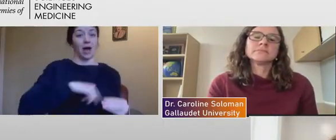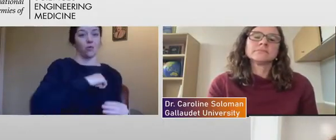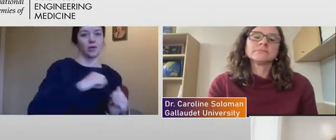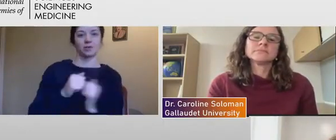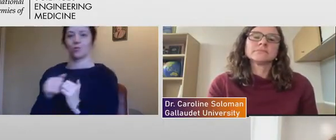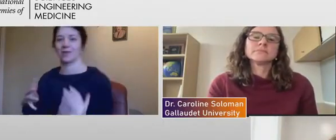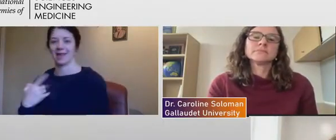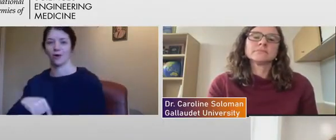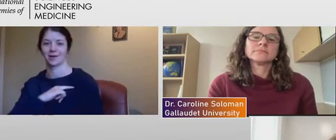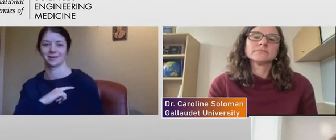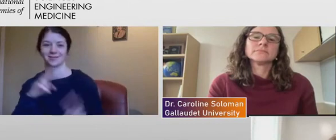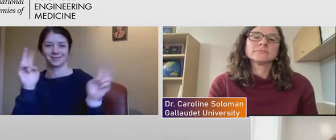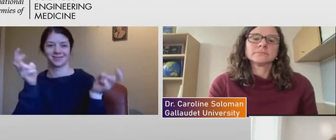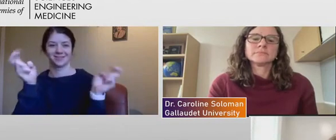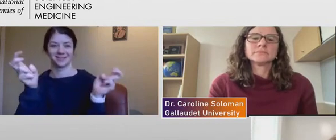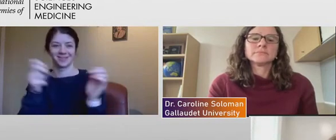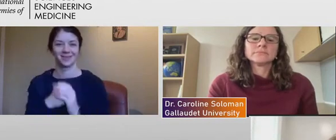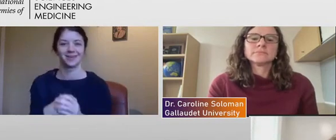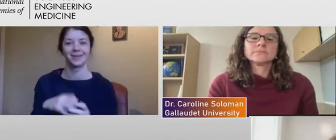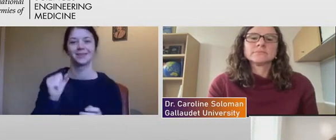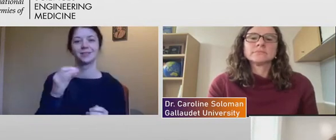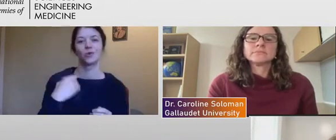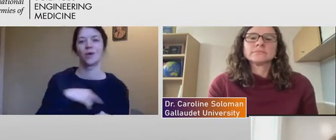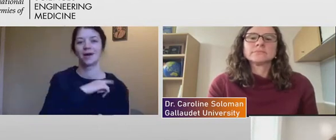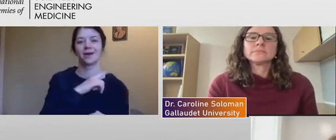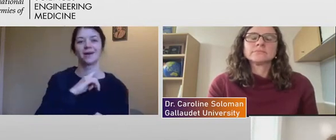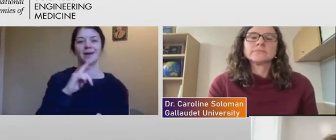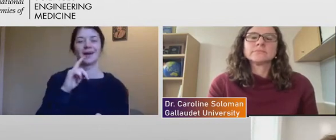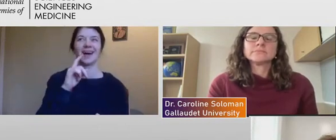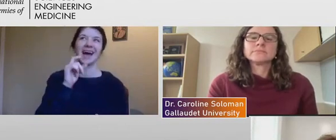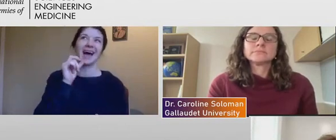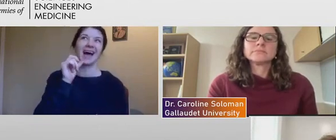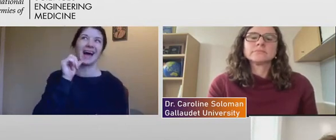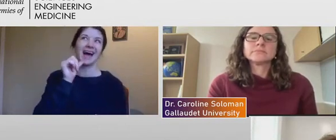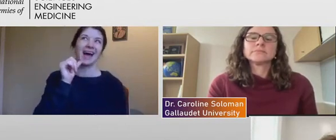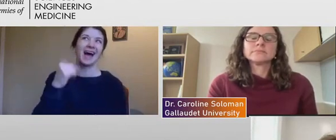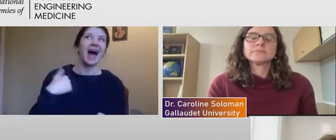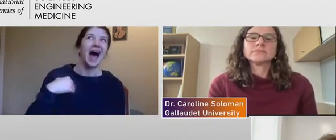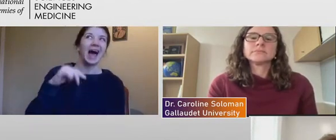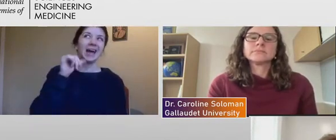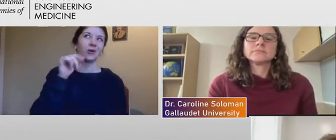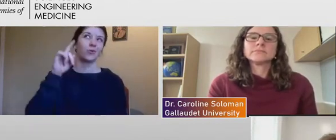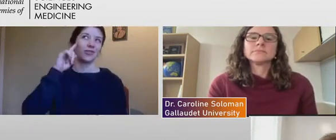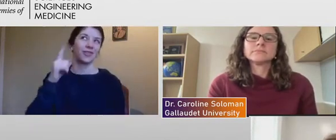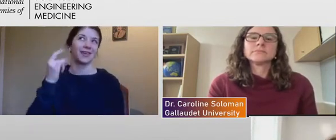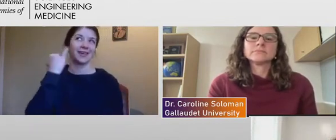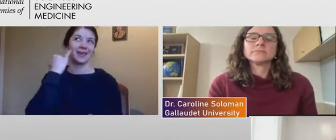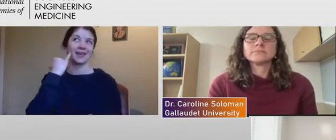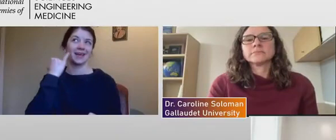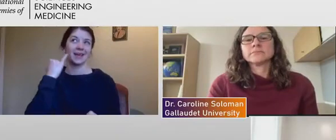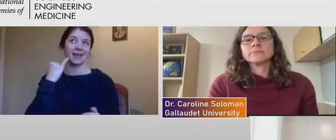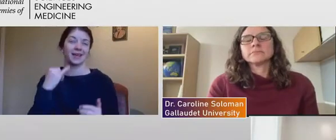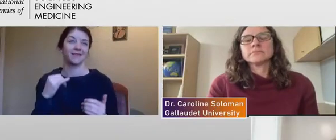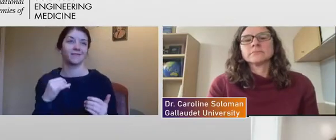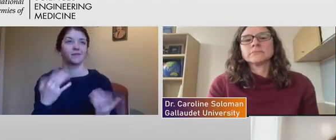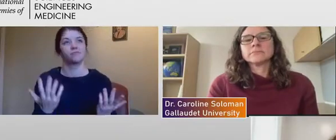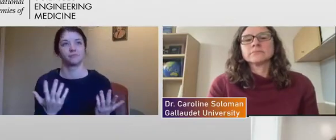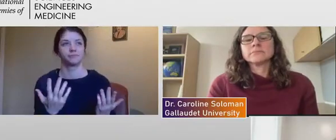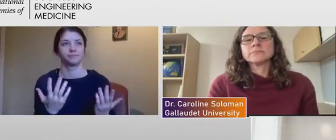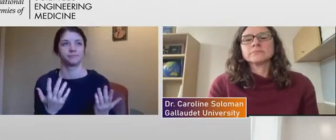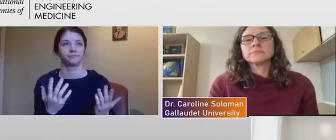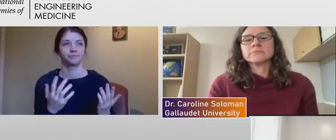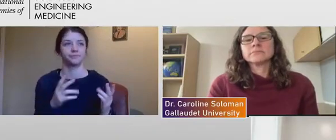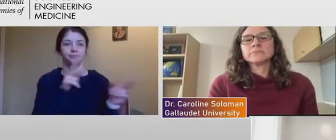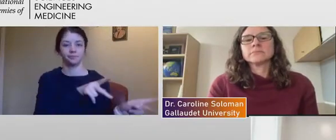And, um, I don't think, you know, if we take a page out of the book for women, at least at NIH,